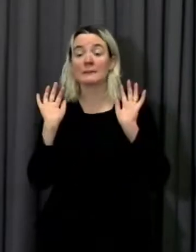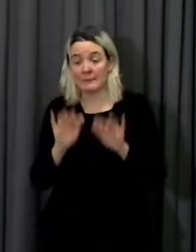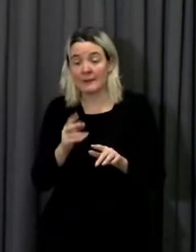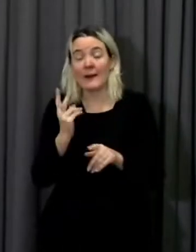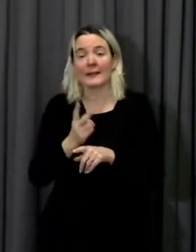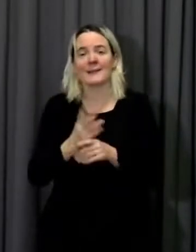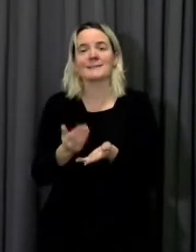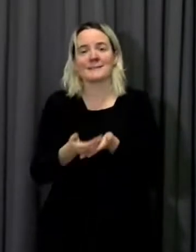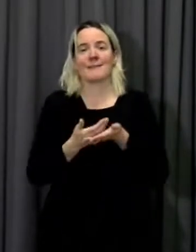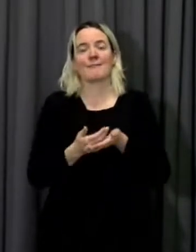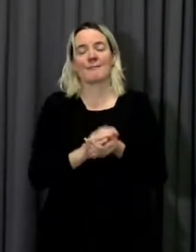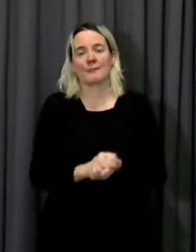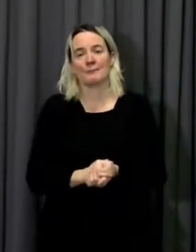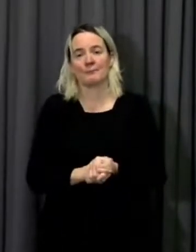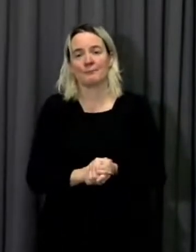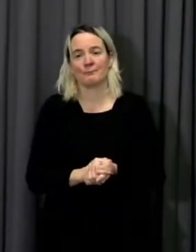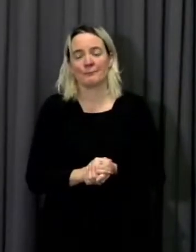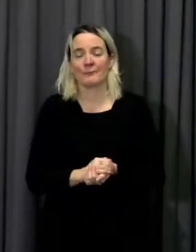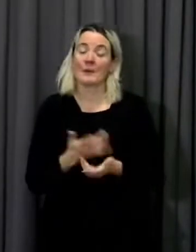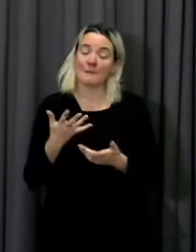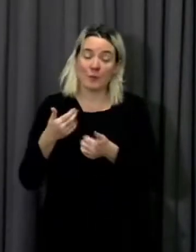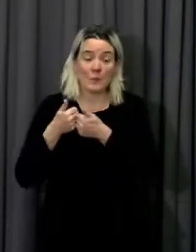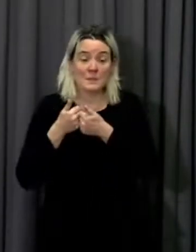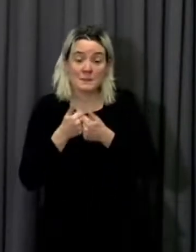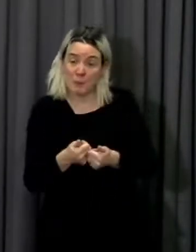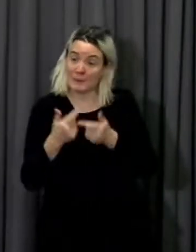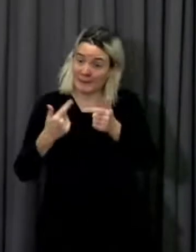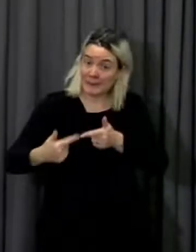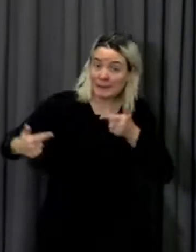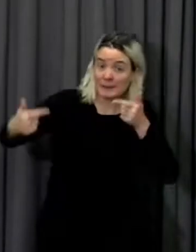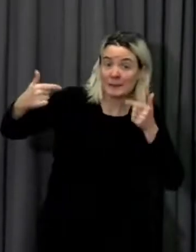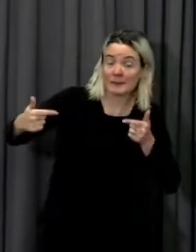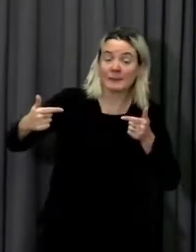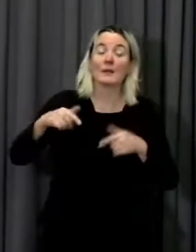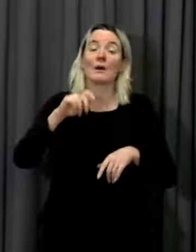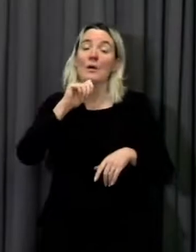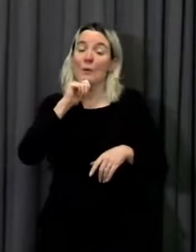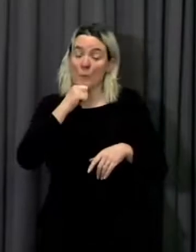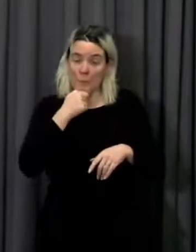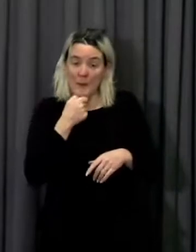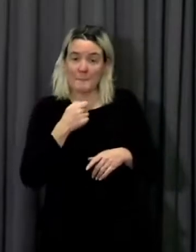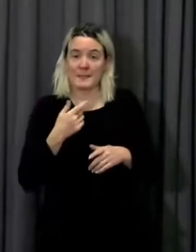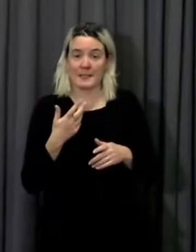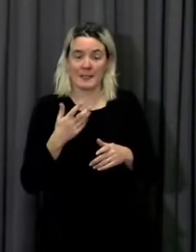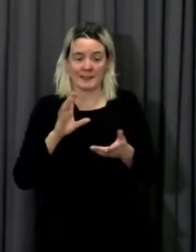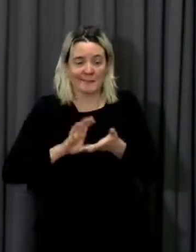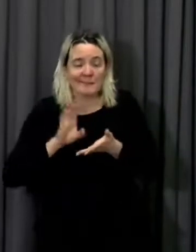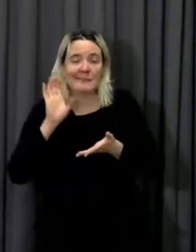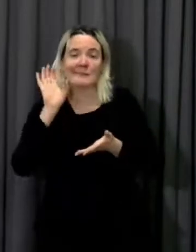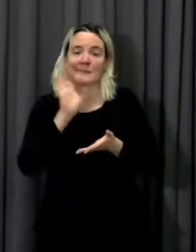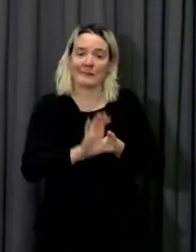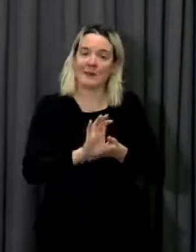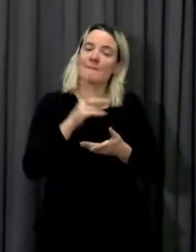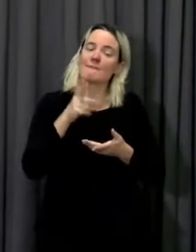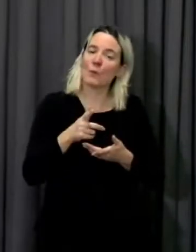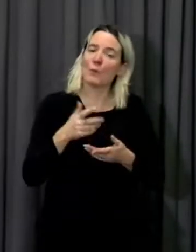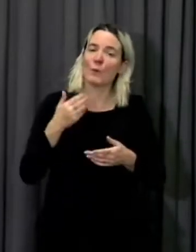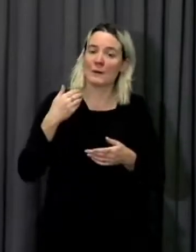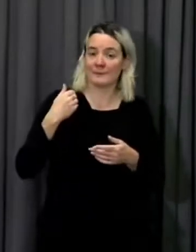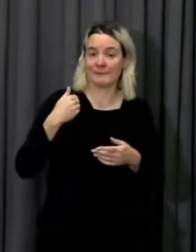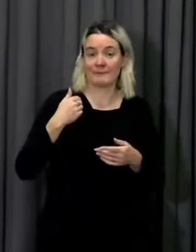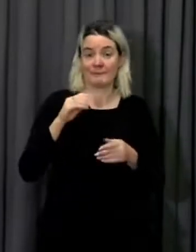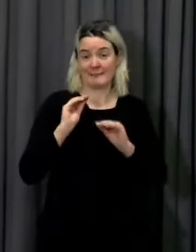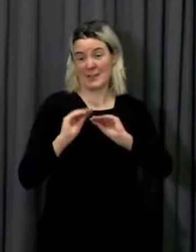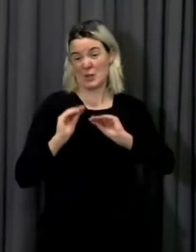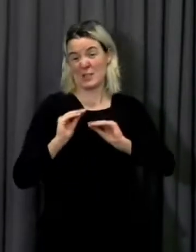learning remotely, we'll be investing a further £15 million in education technology over the next